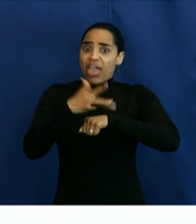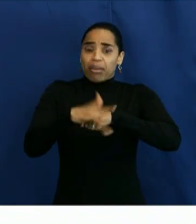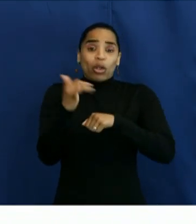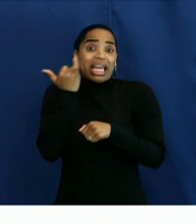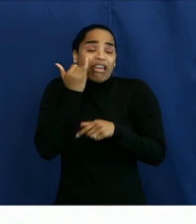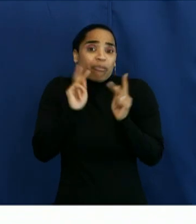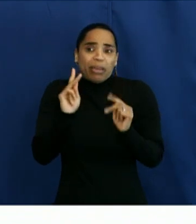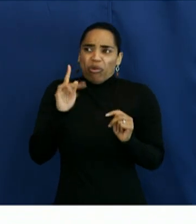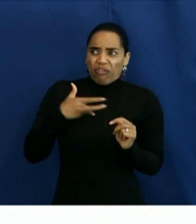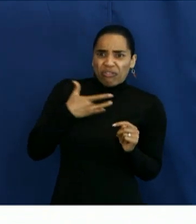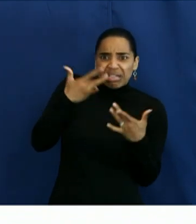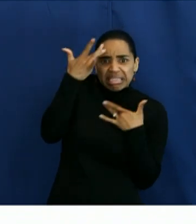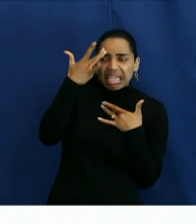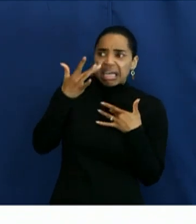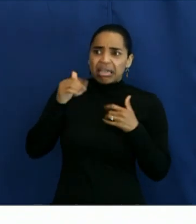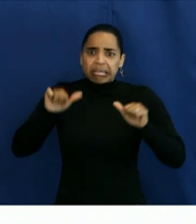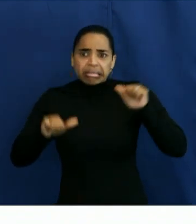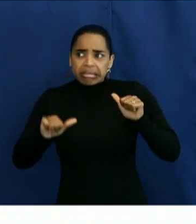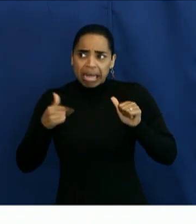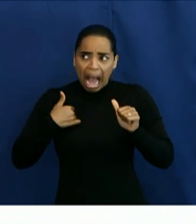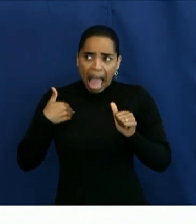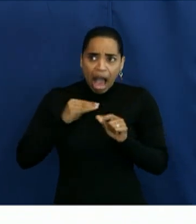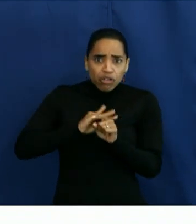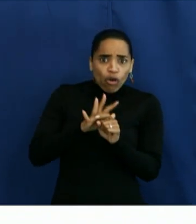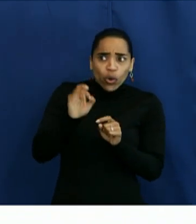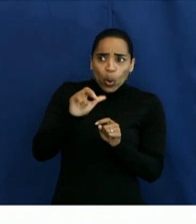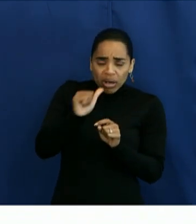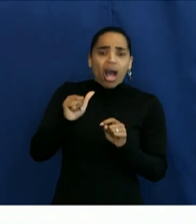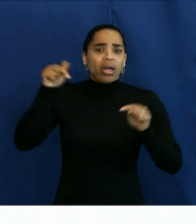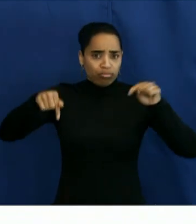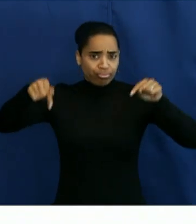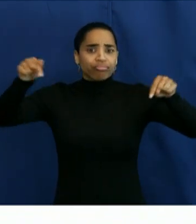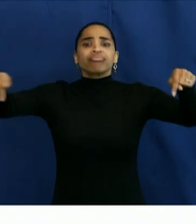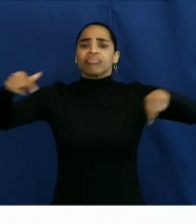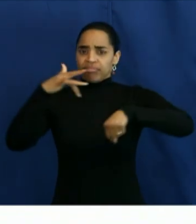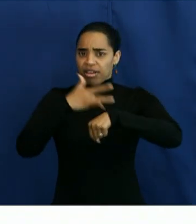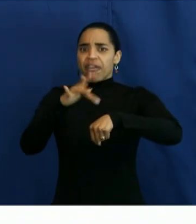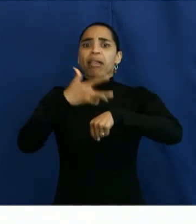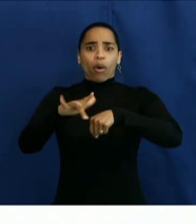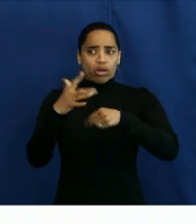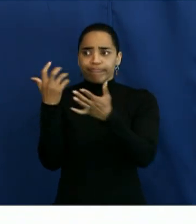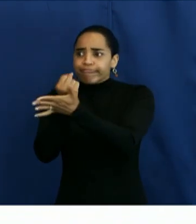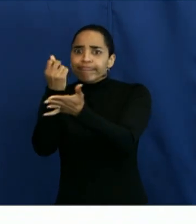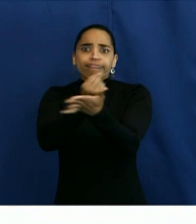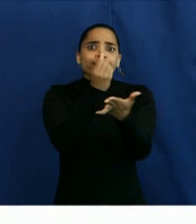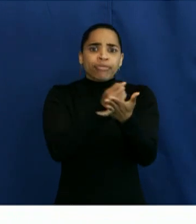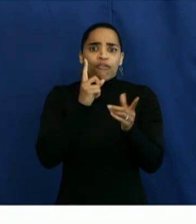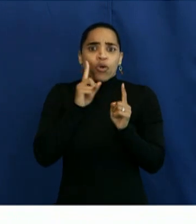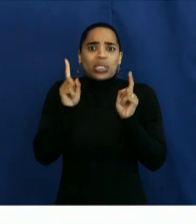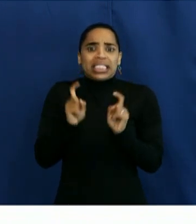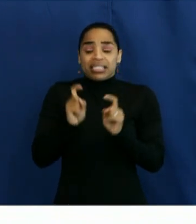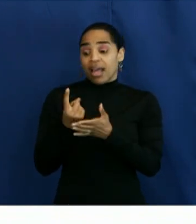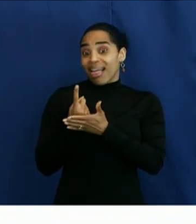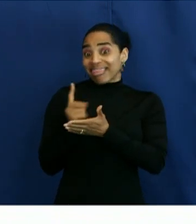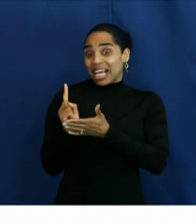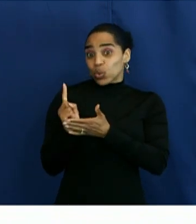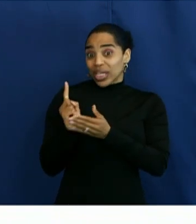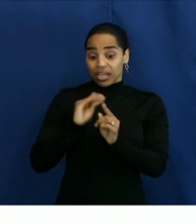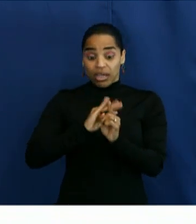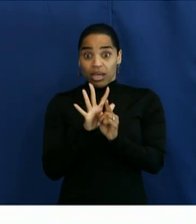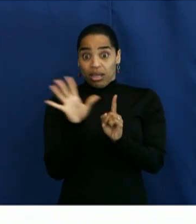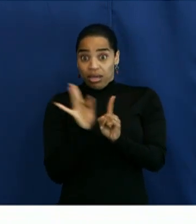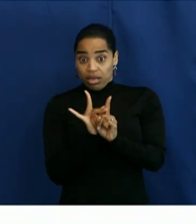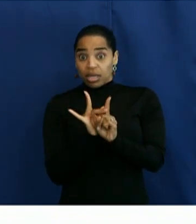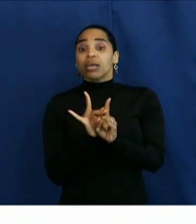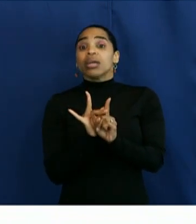accessible for anyone who would like to get a COVID test. And, again, our overall case numbers, you know, up slightly from last week, but, again,